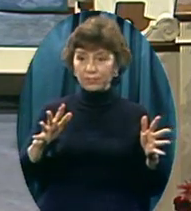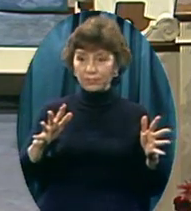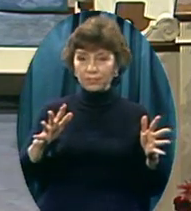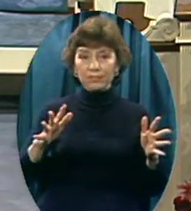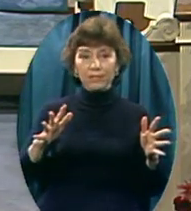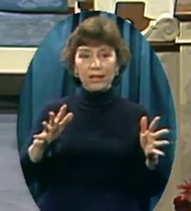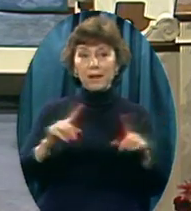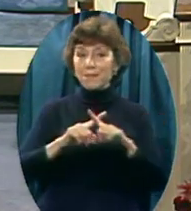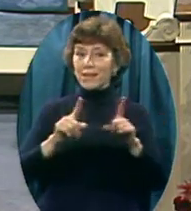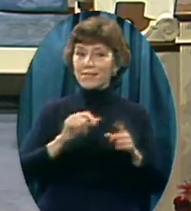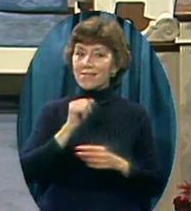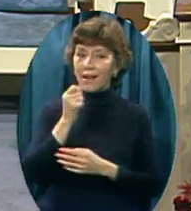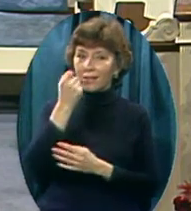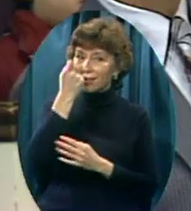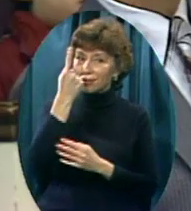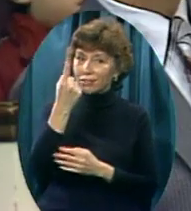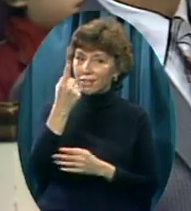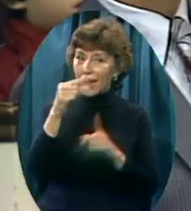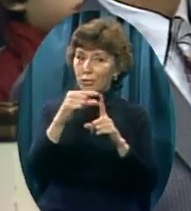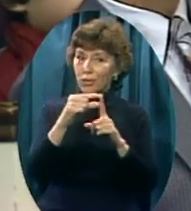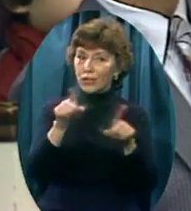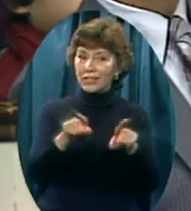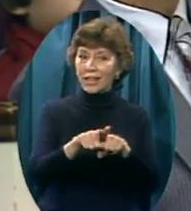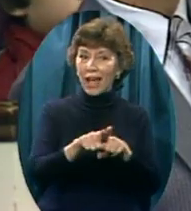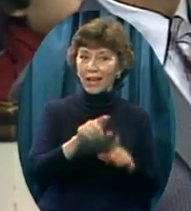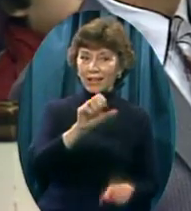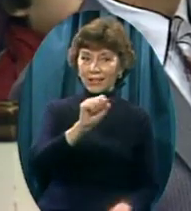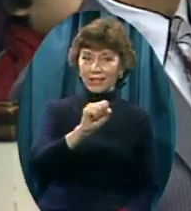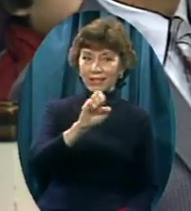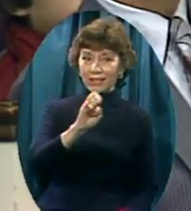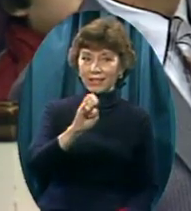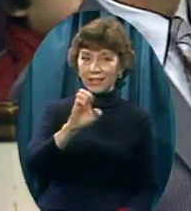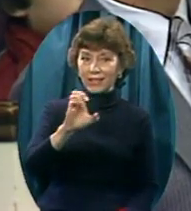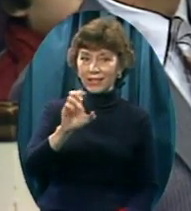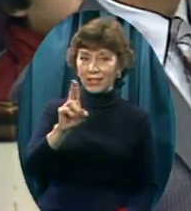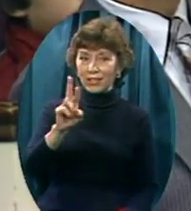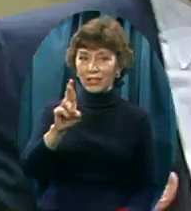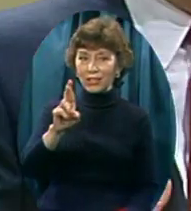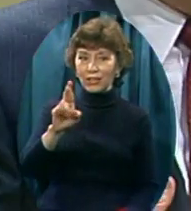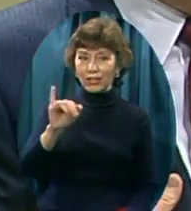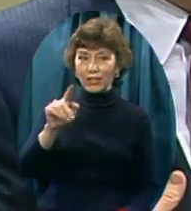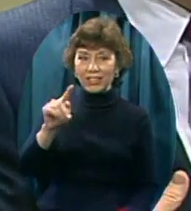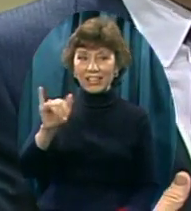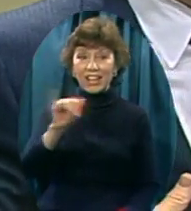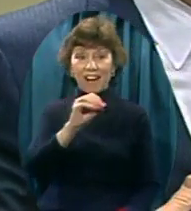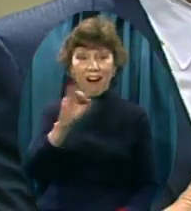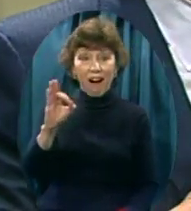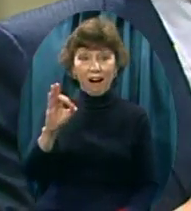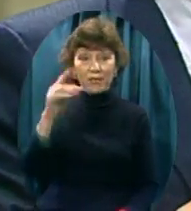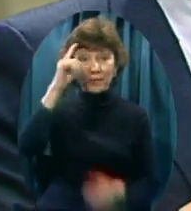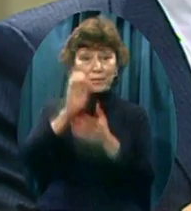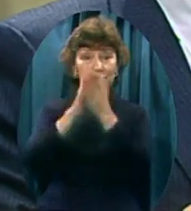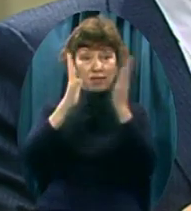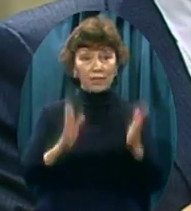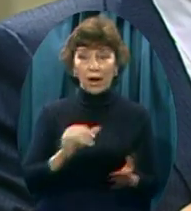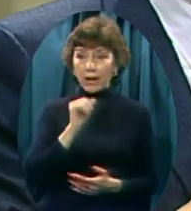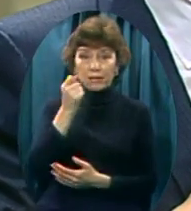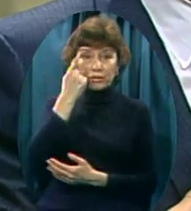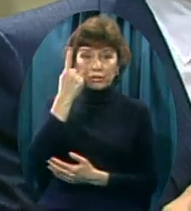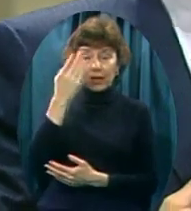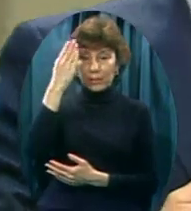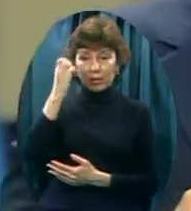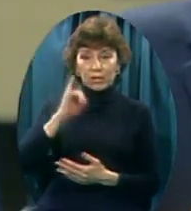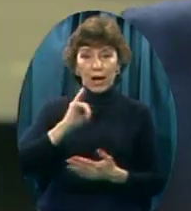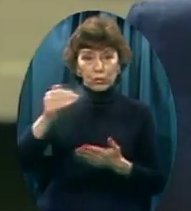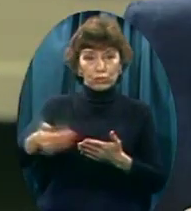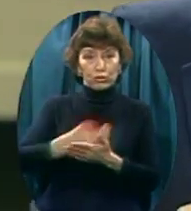I would say I believe in social security I have a social security number I wouldn't have been Trying to be ridiculous I just wouldn't have known What you were talking about I was a new convert